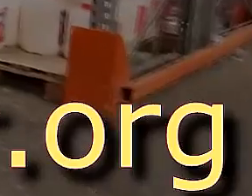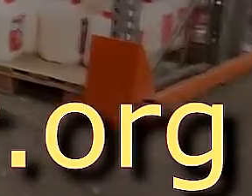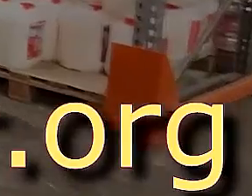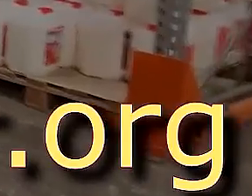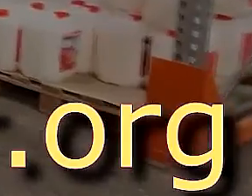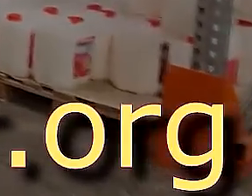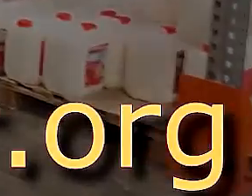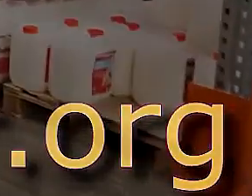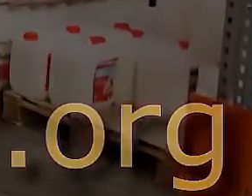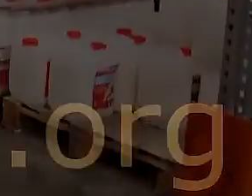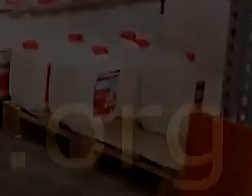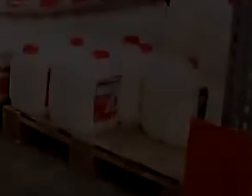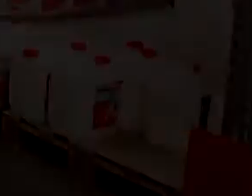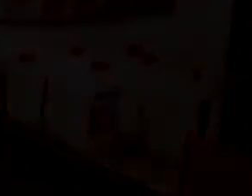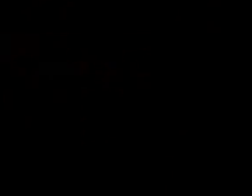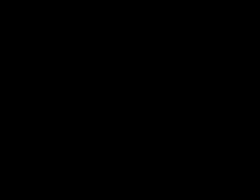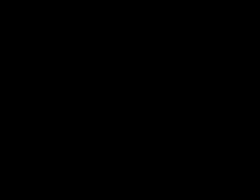.temnaino.temnaino www.temaino.temnoc.temnoc You